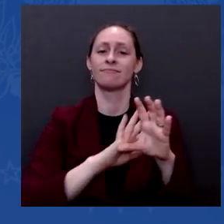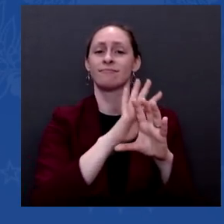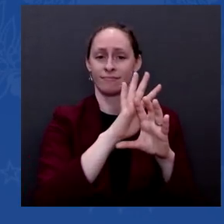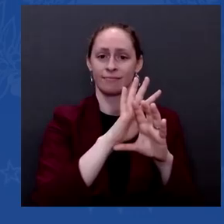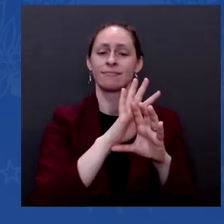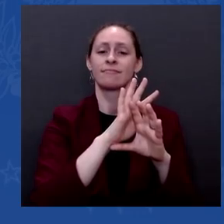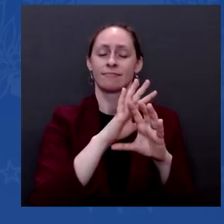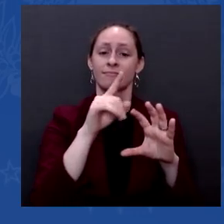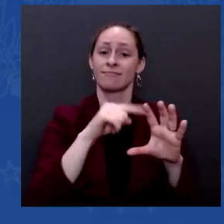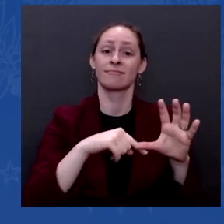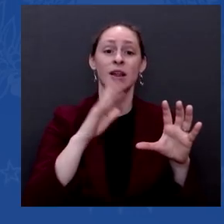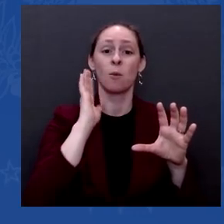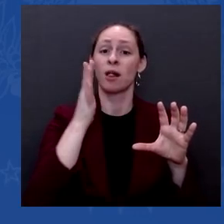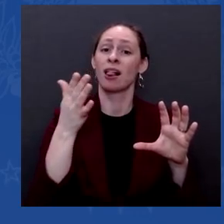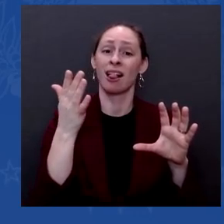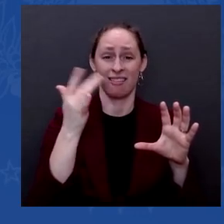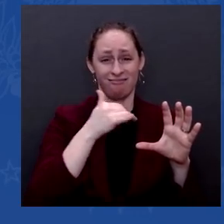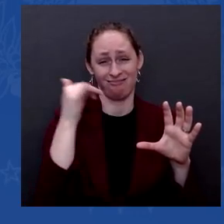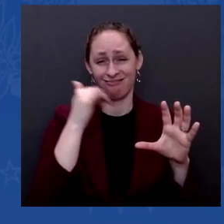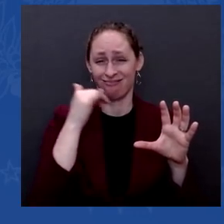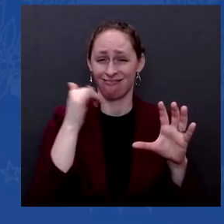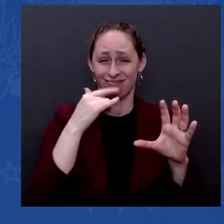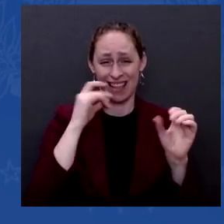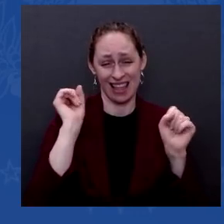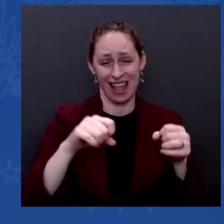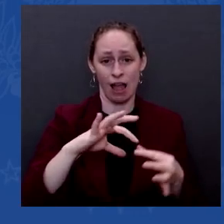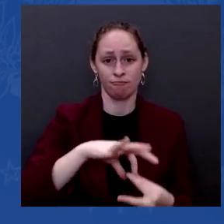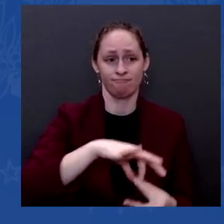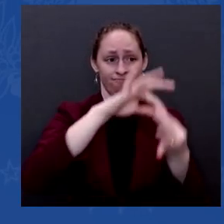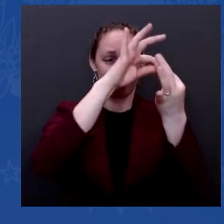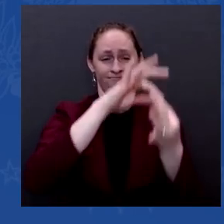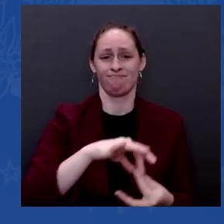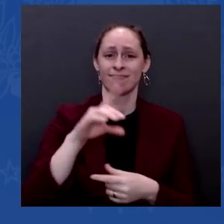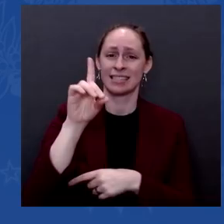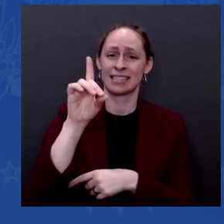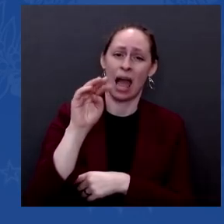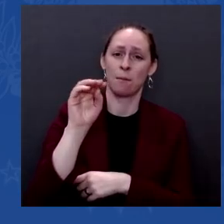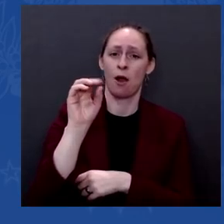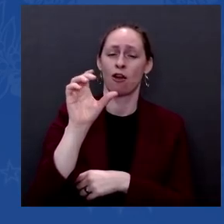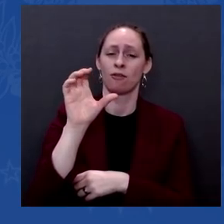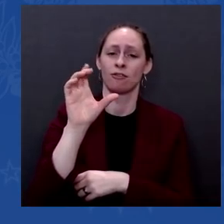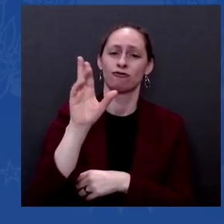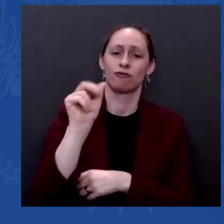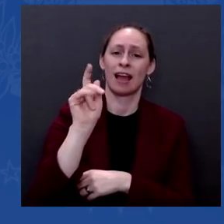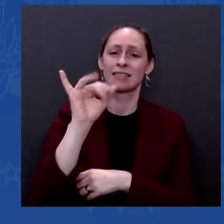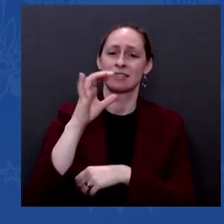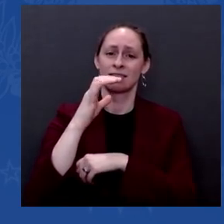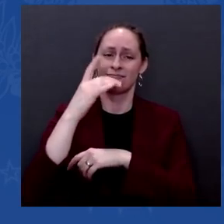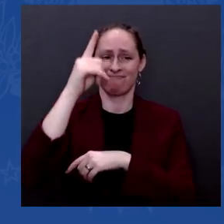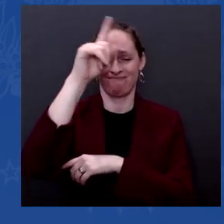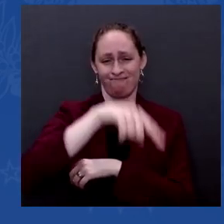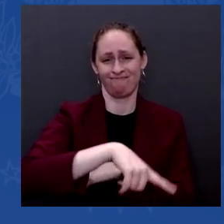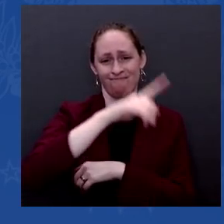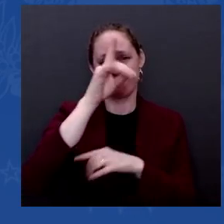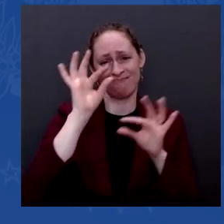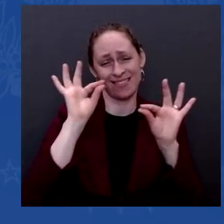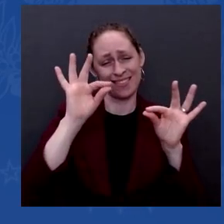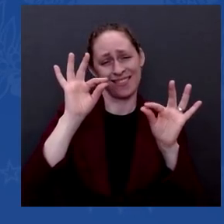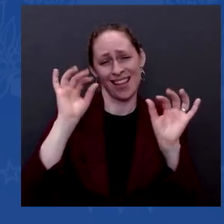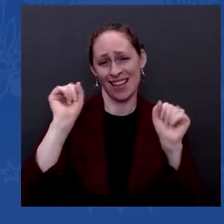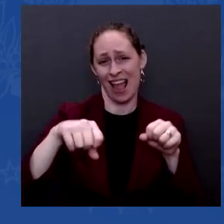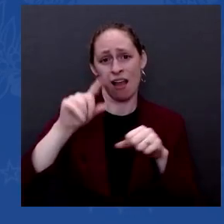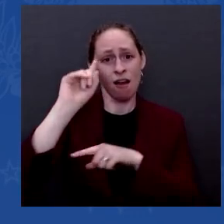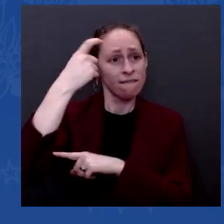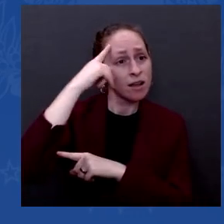-Biden administration. But so much damage was done as a consequence of the foreign policy decisions the last president